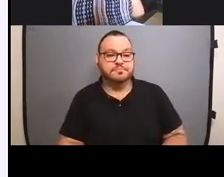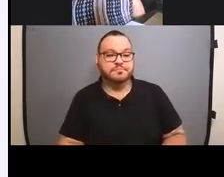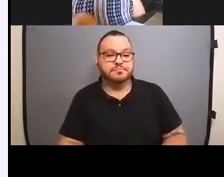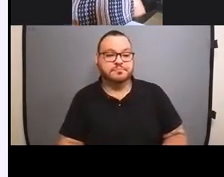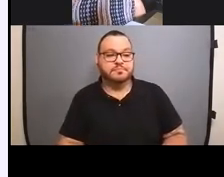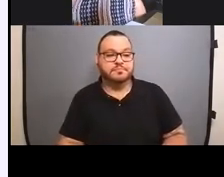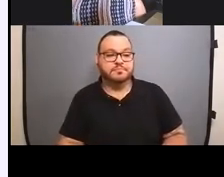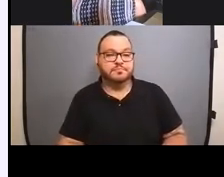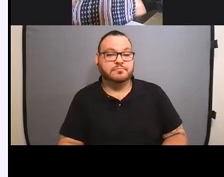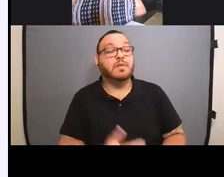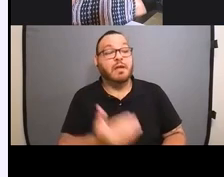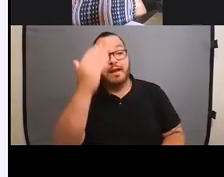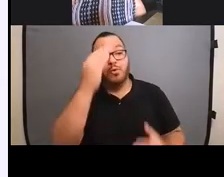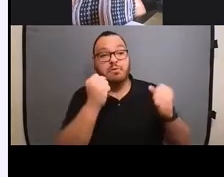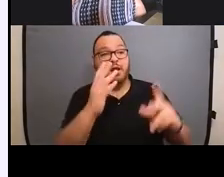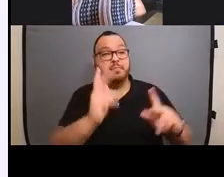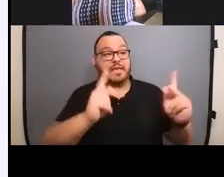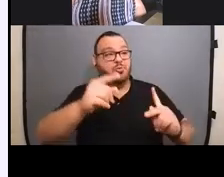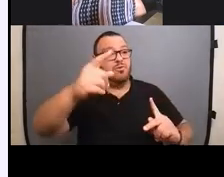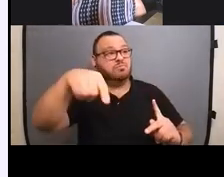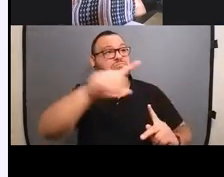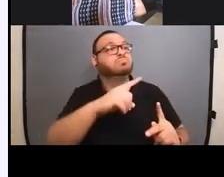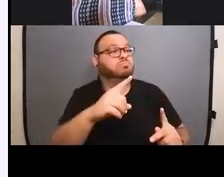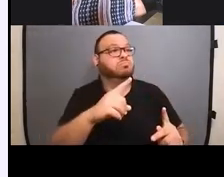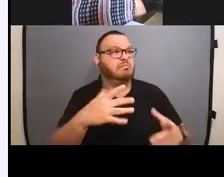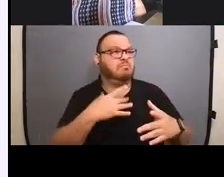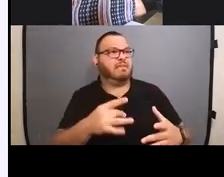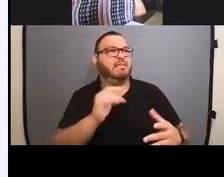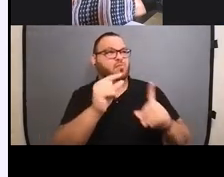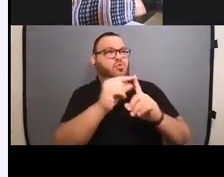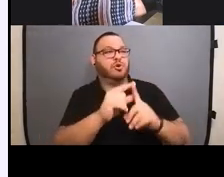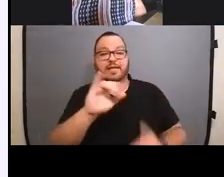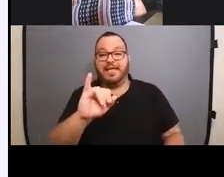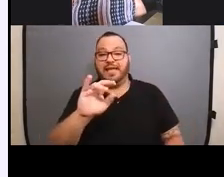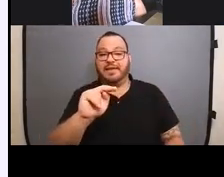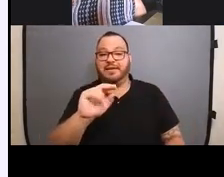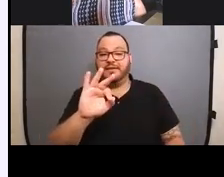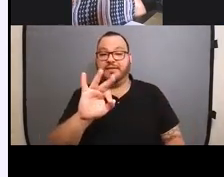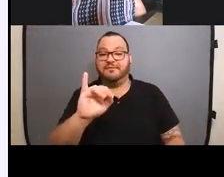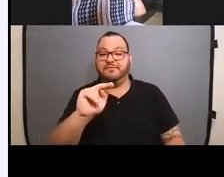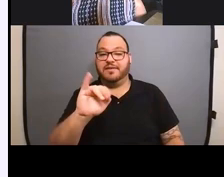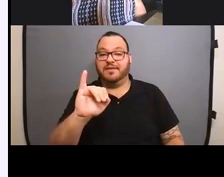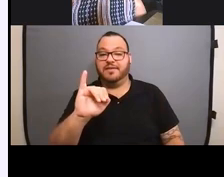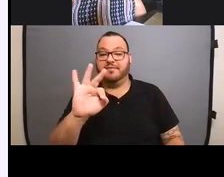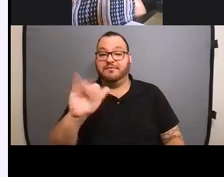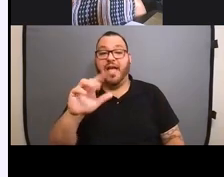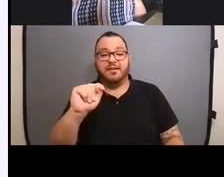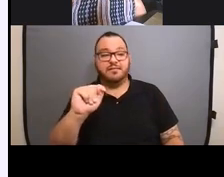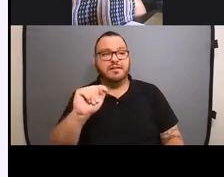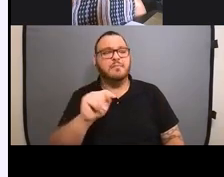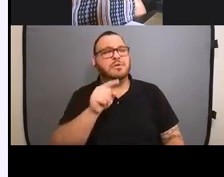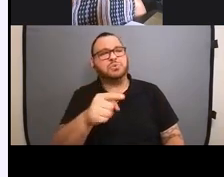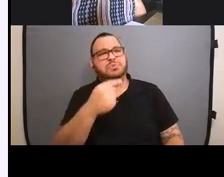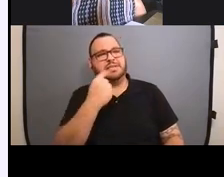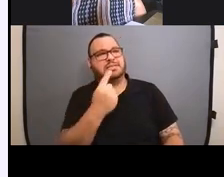uh, I know a lot of people in the community do like infinifat, um, uh, but you said something in response when I asked you if you